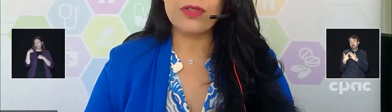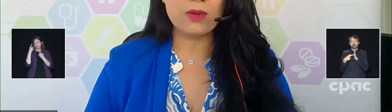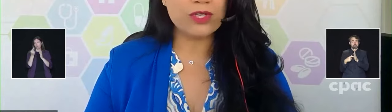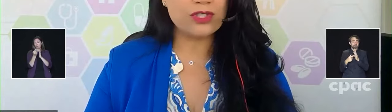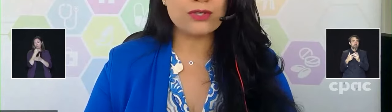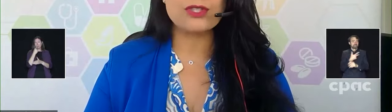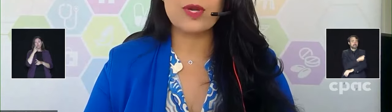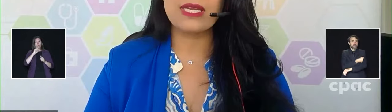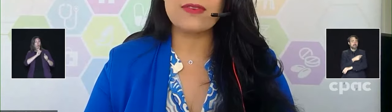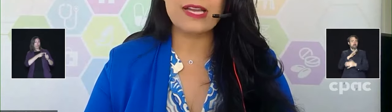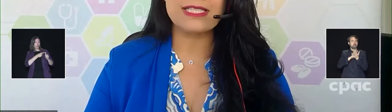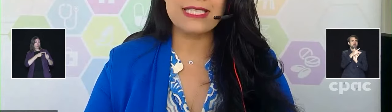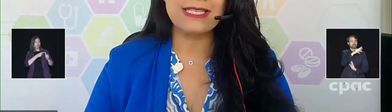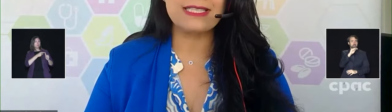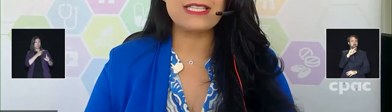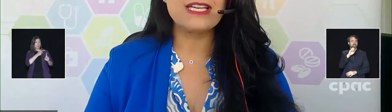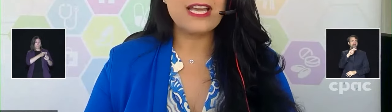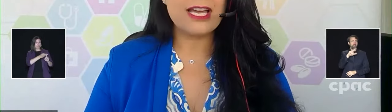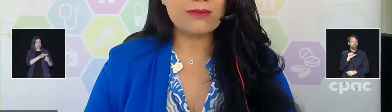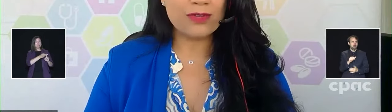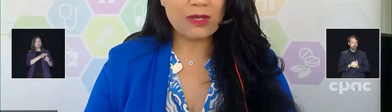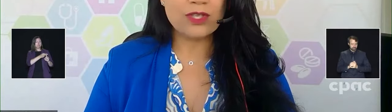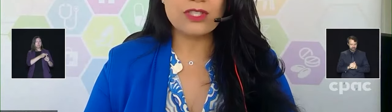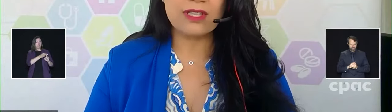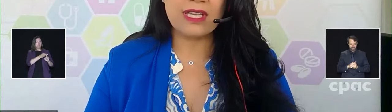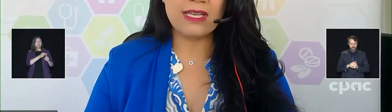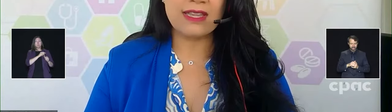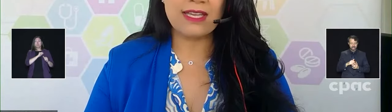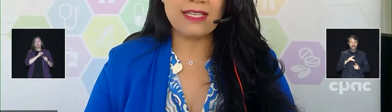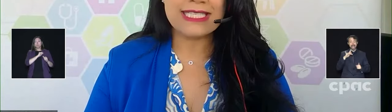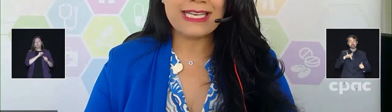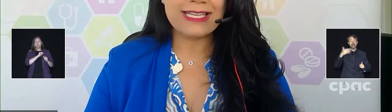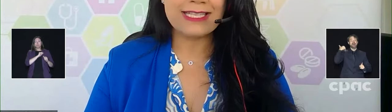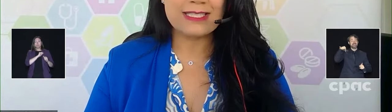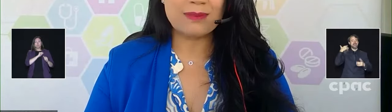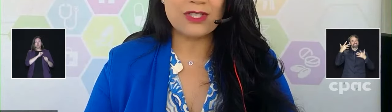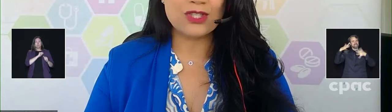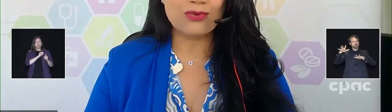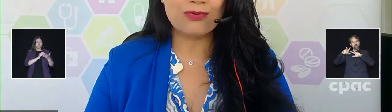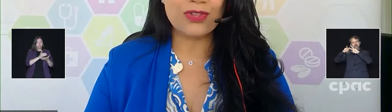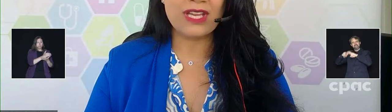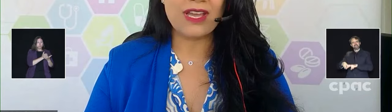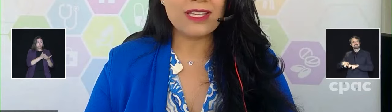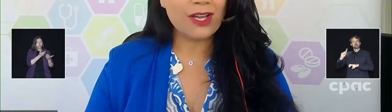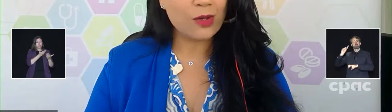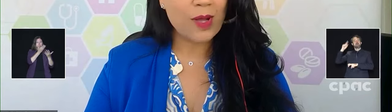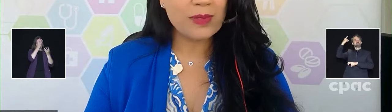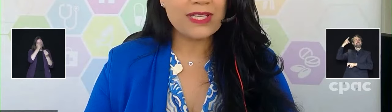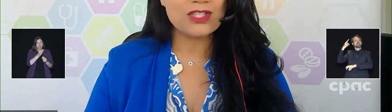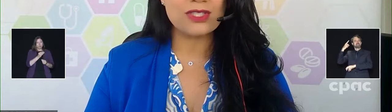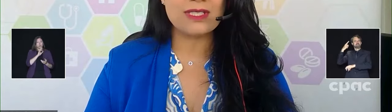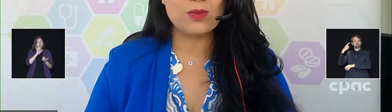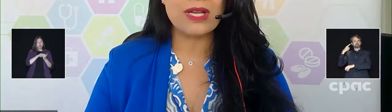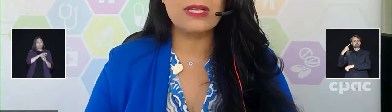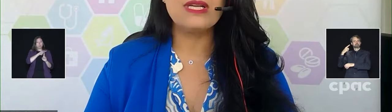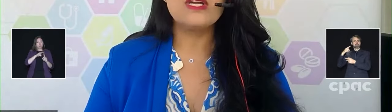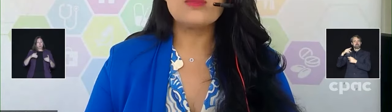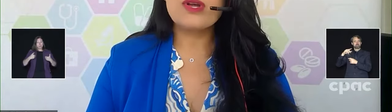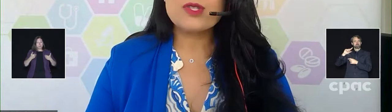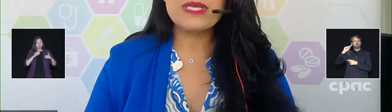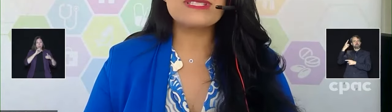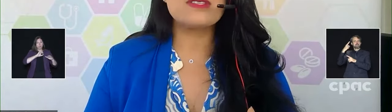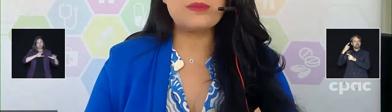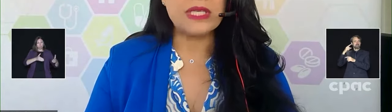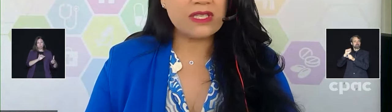for the original strain vaccines, for the data that's been shown for the younger populations as well,